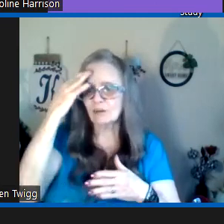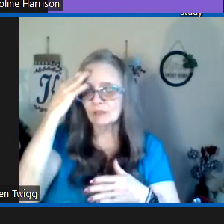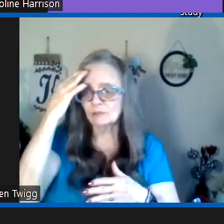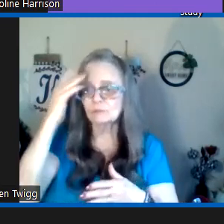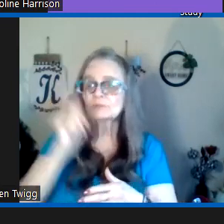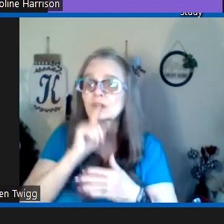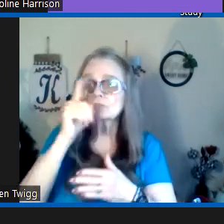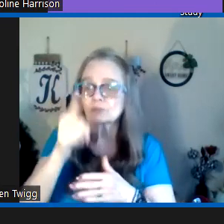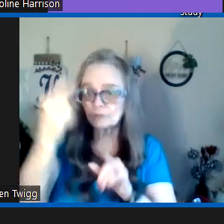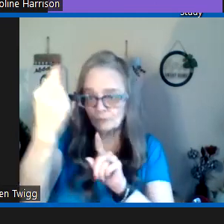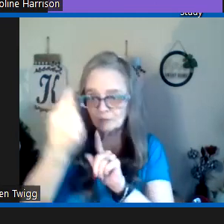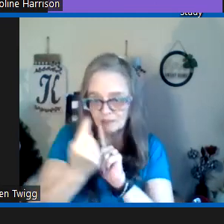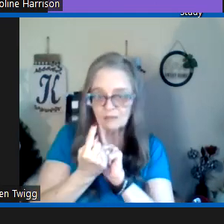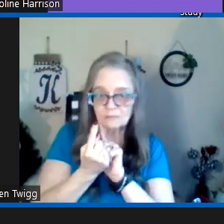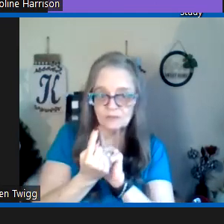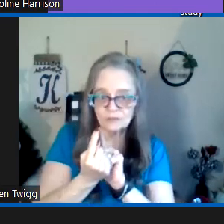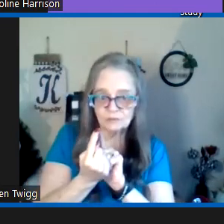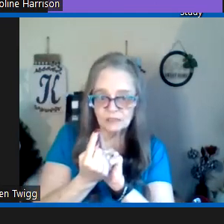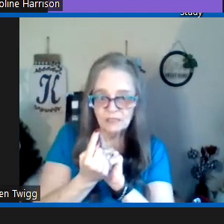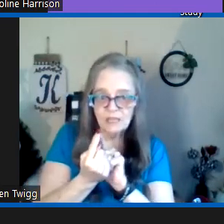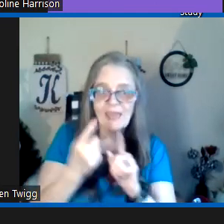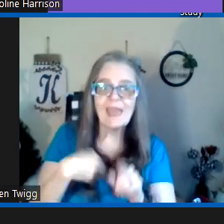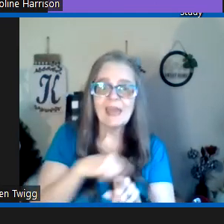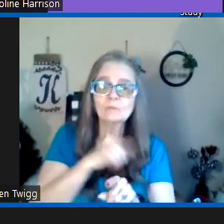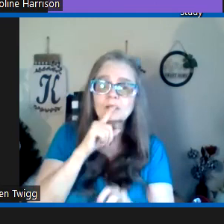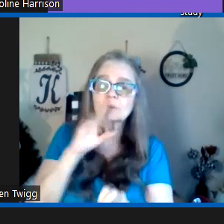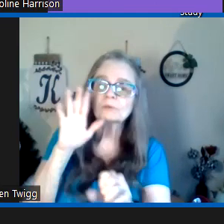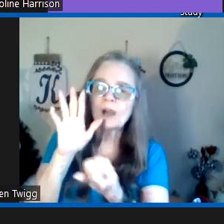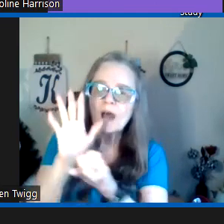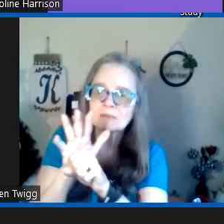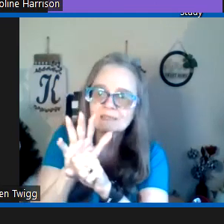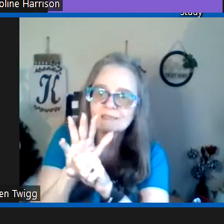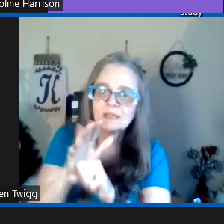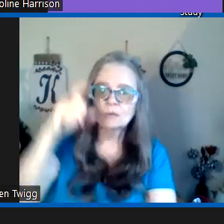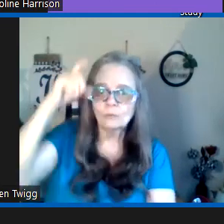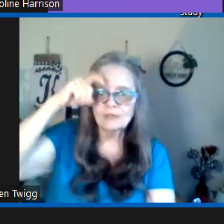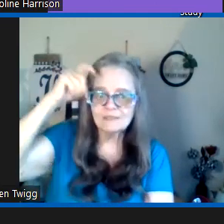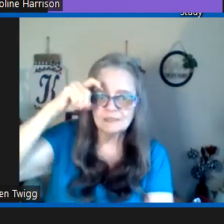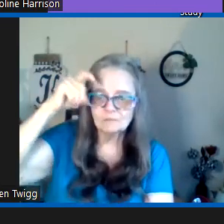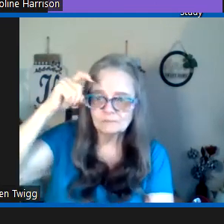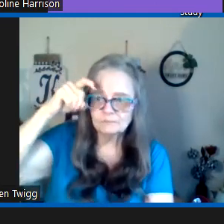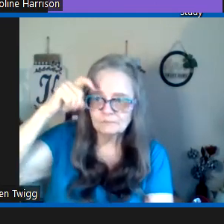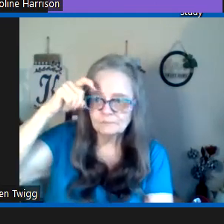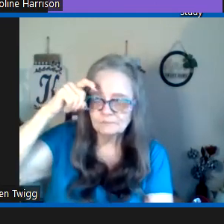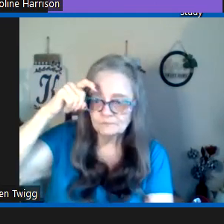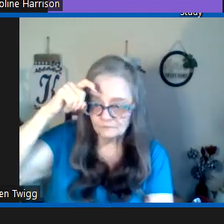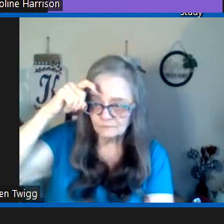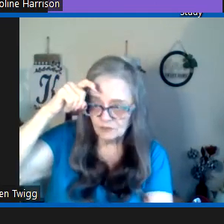and so it will know truth when it comes to it and we are promised wisdom